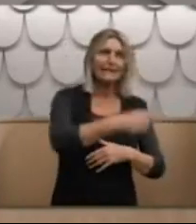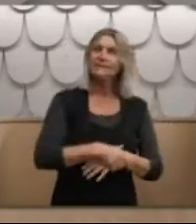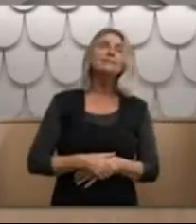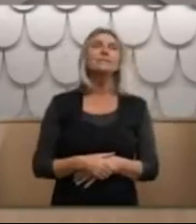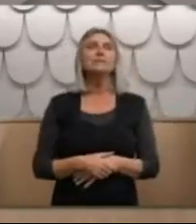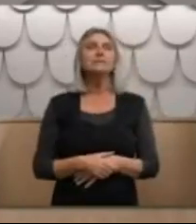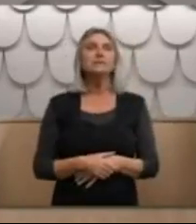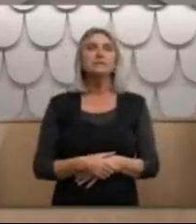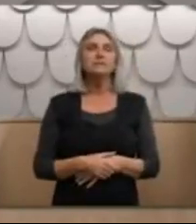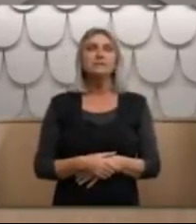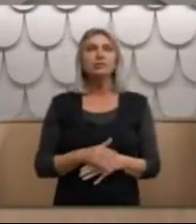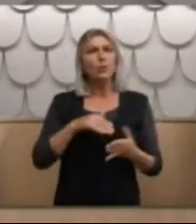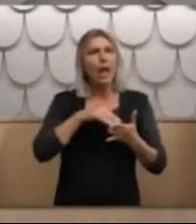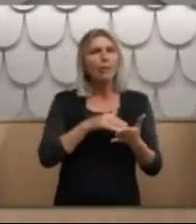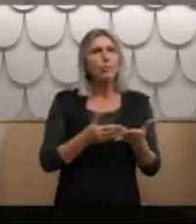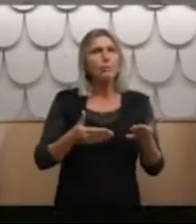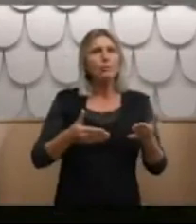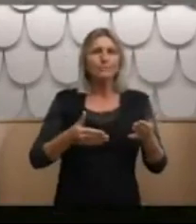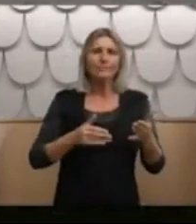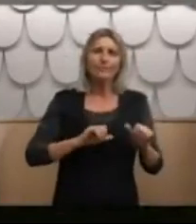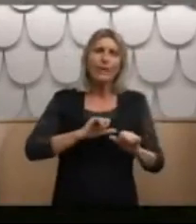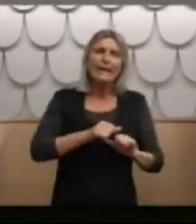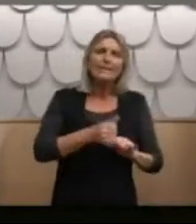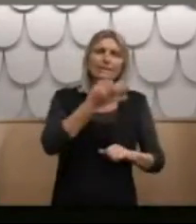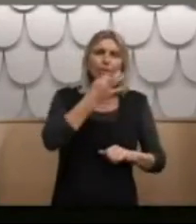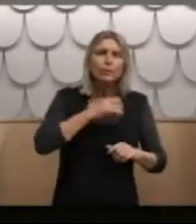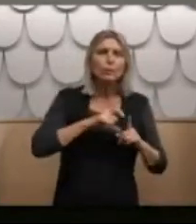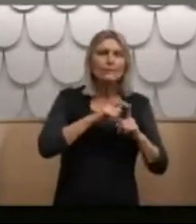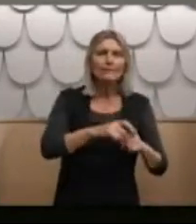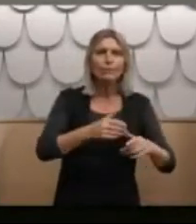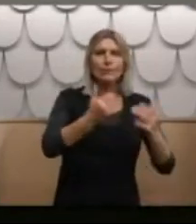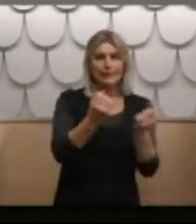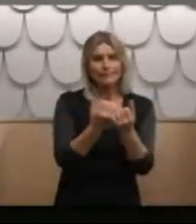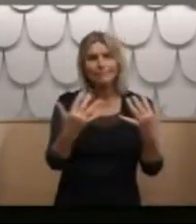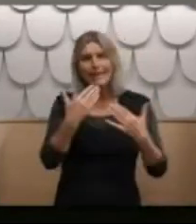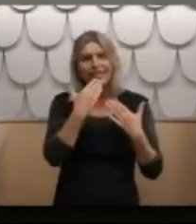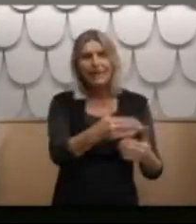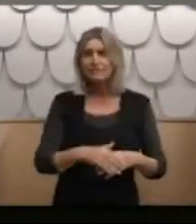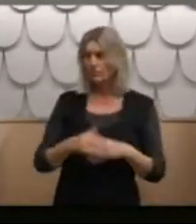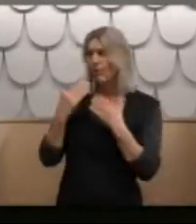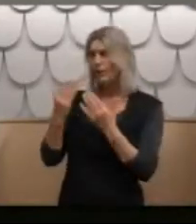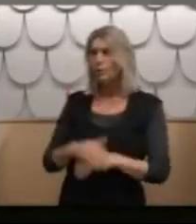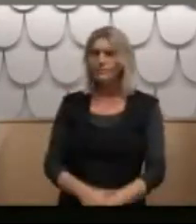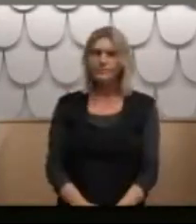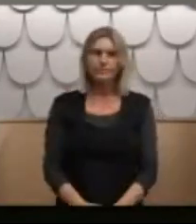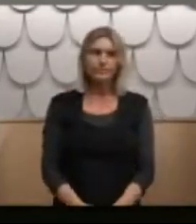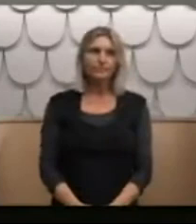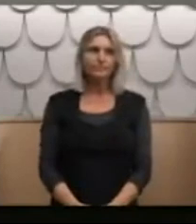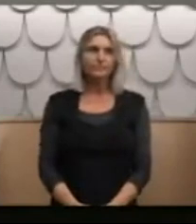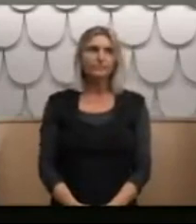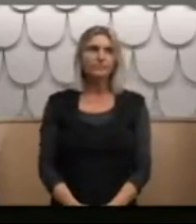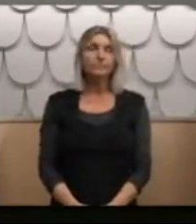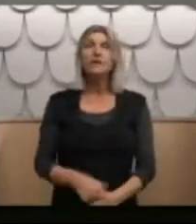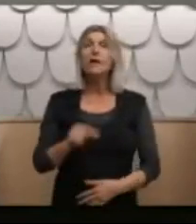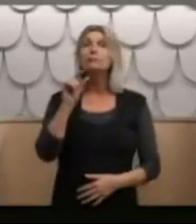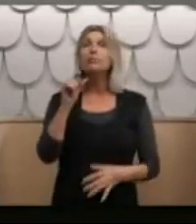next few difficult days. Thank you. Many thanks. Thank you. I think we'll take a brief